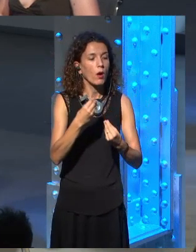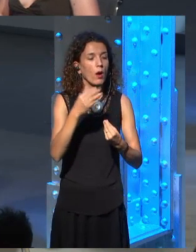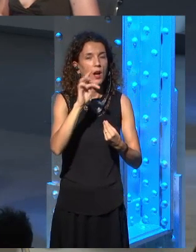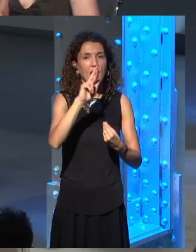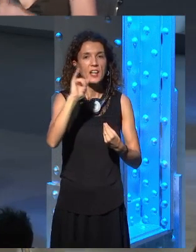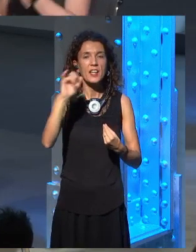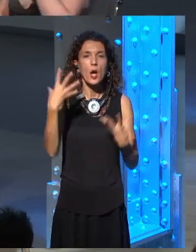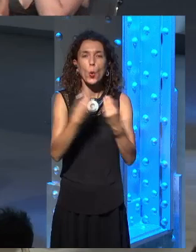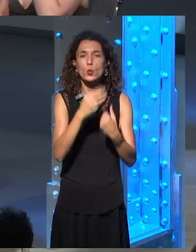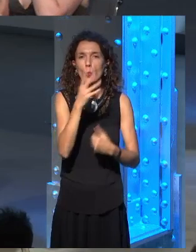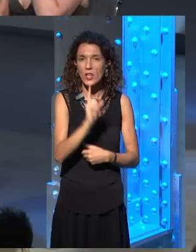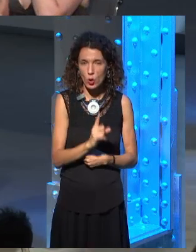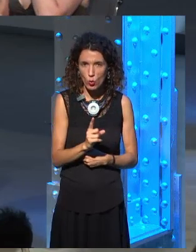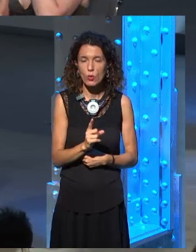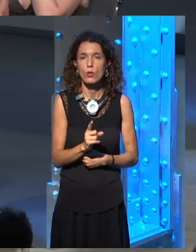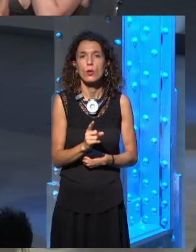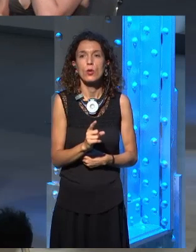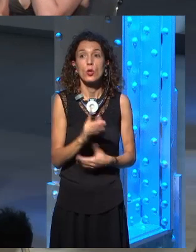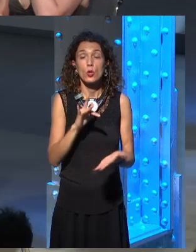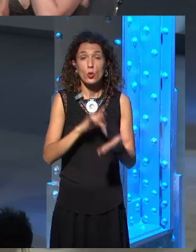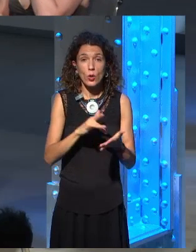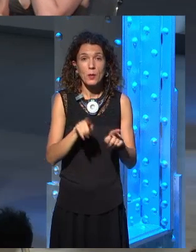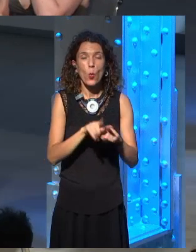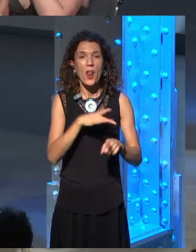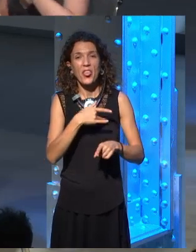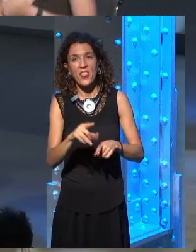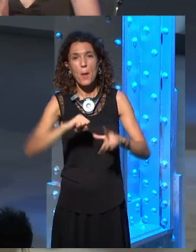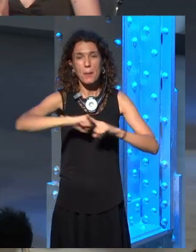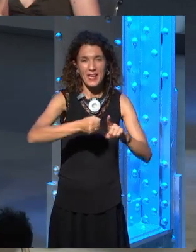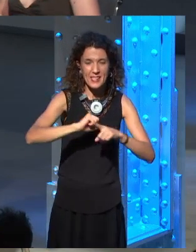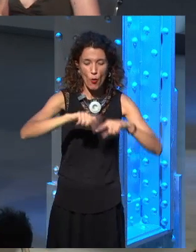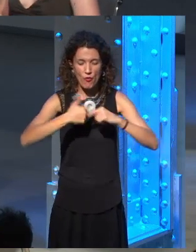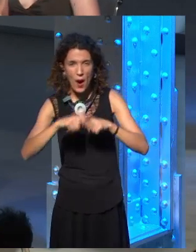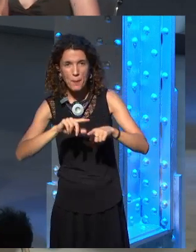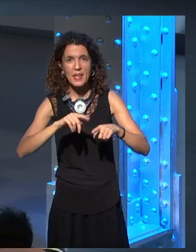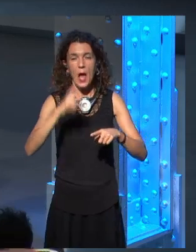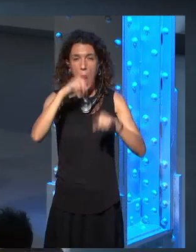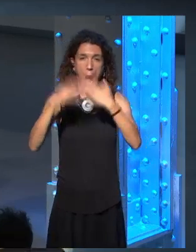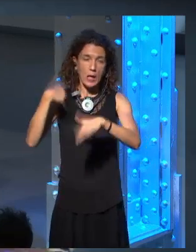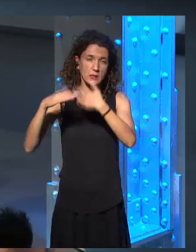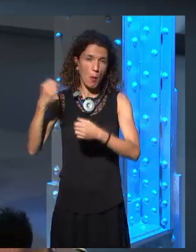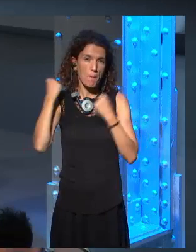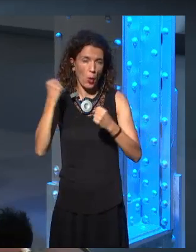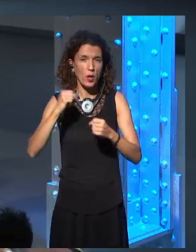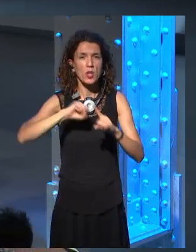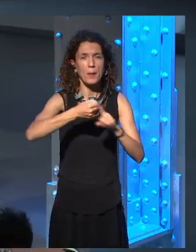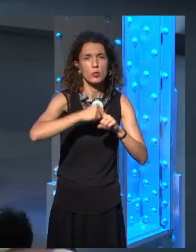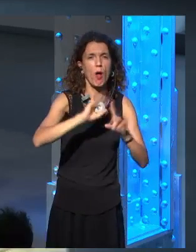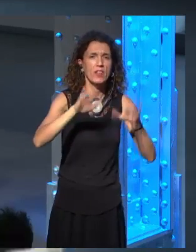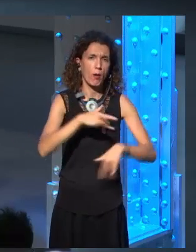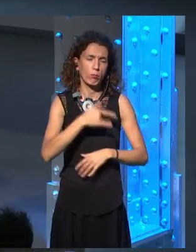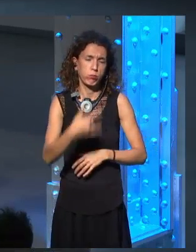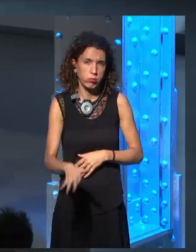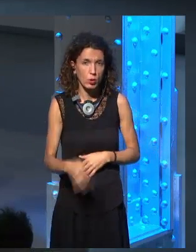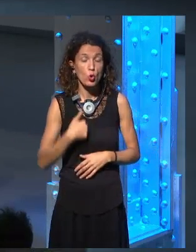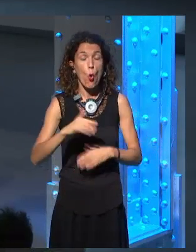powerful families, older families, why did they become so important? And, uh, so I proposed an idea that basically